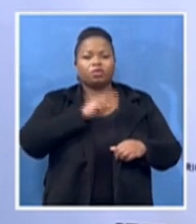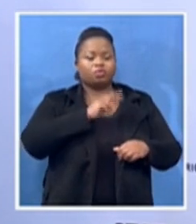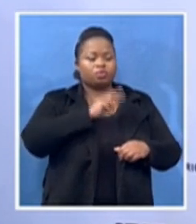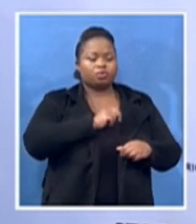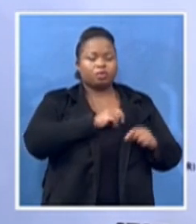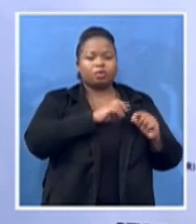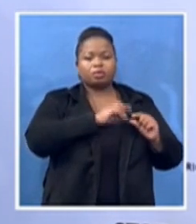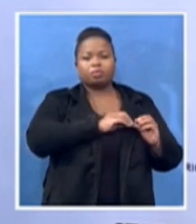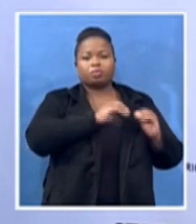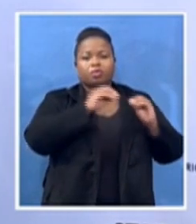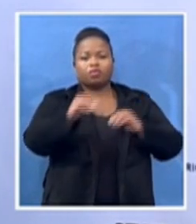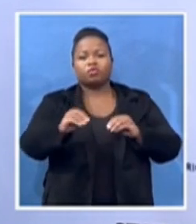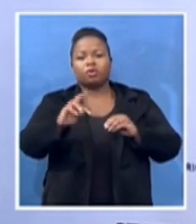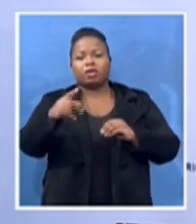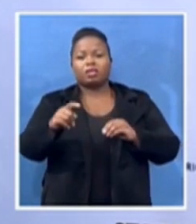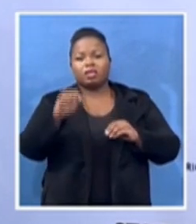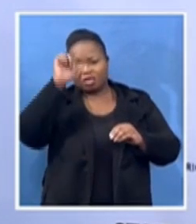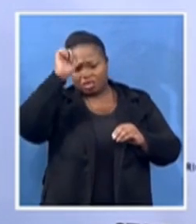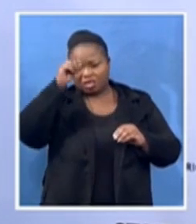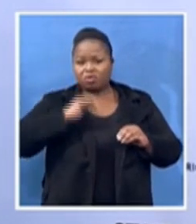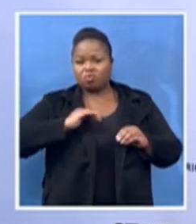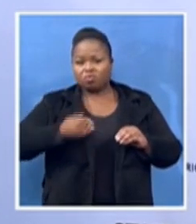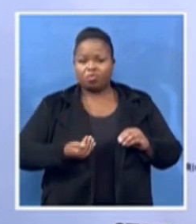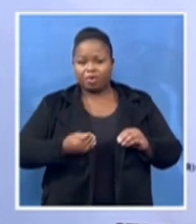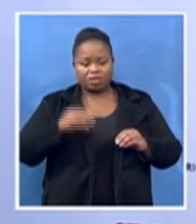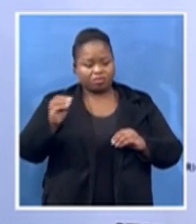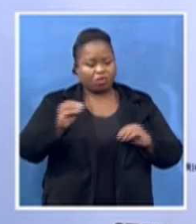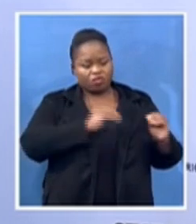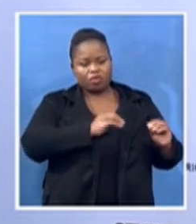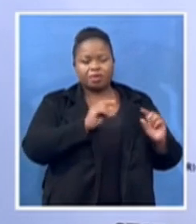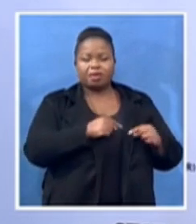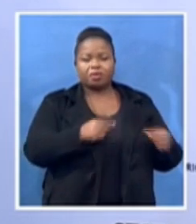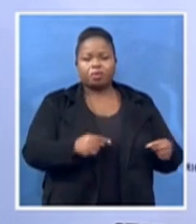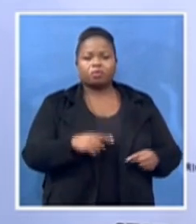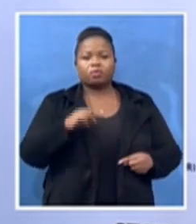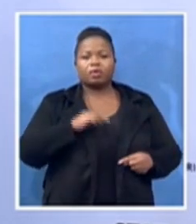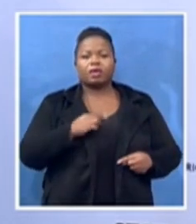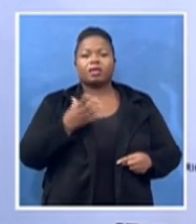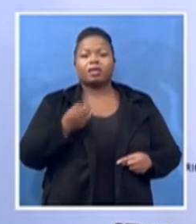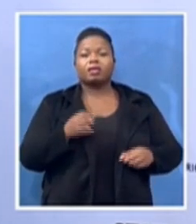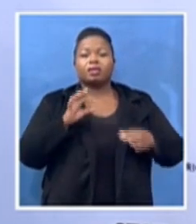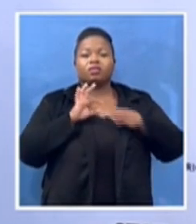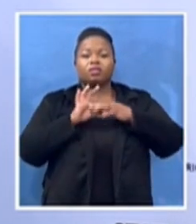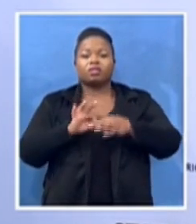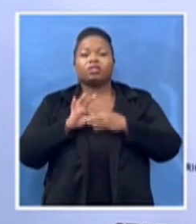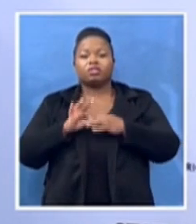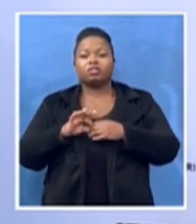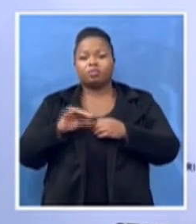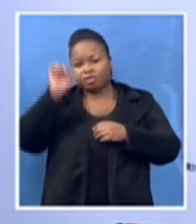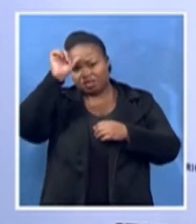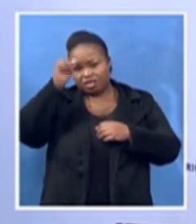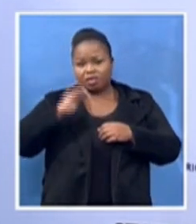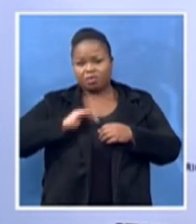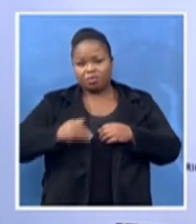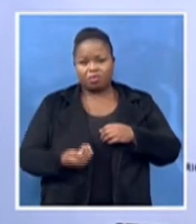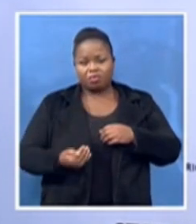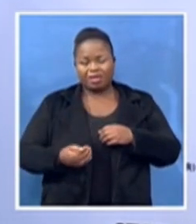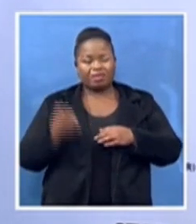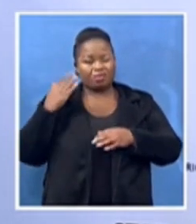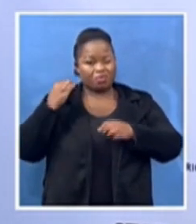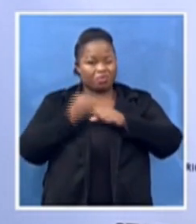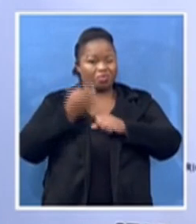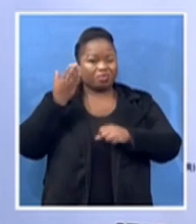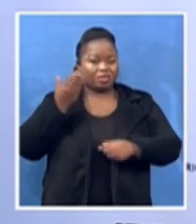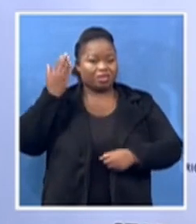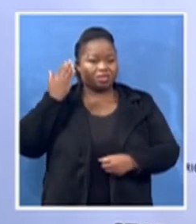firstly had a relationship with them around those years. And took them,